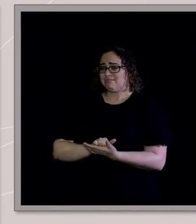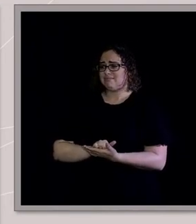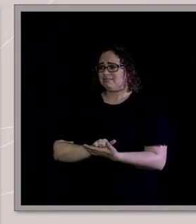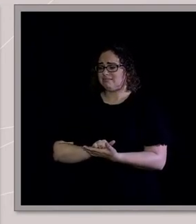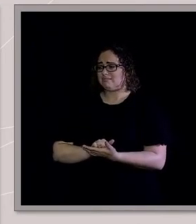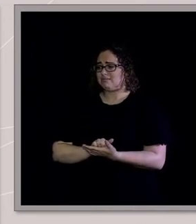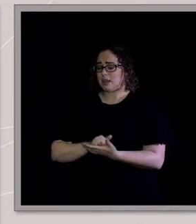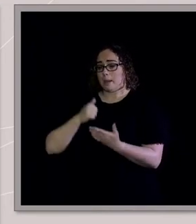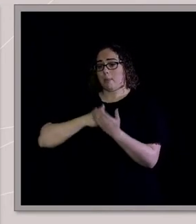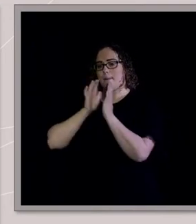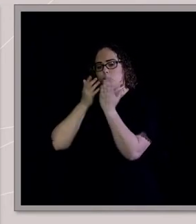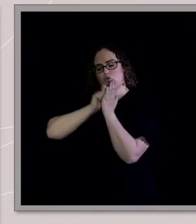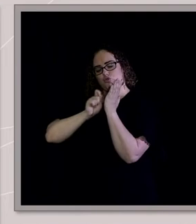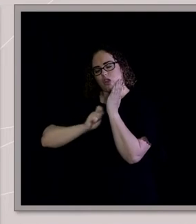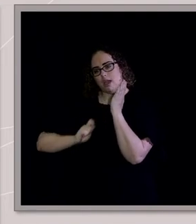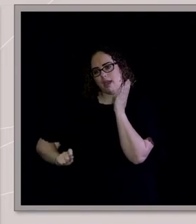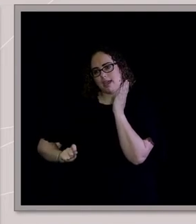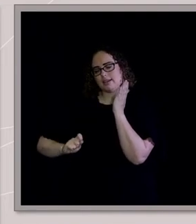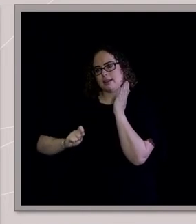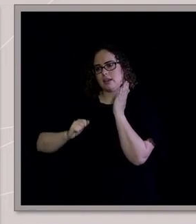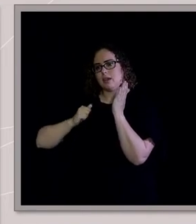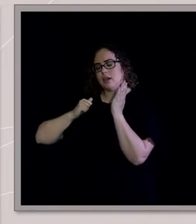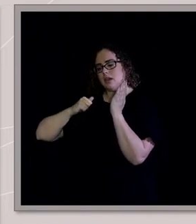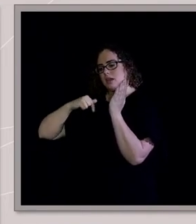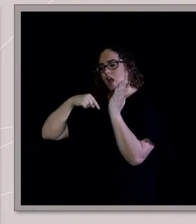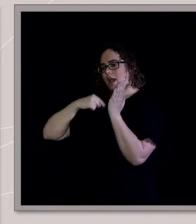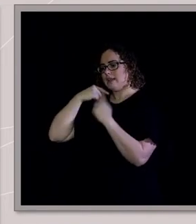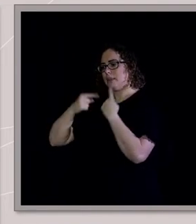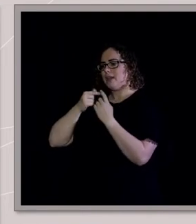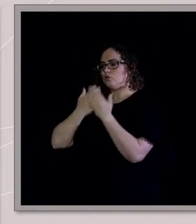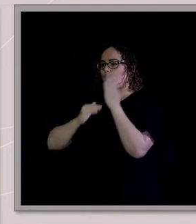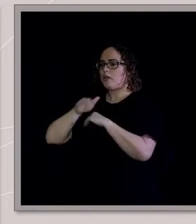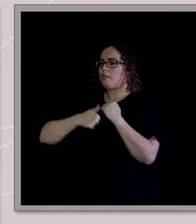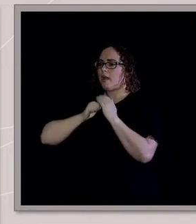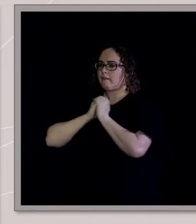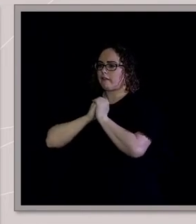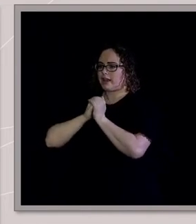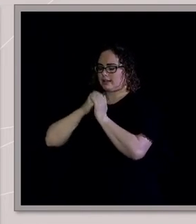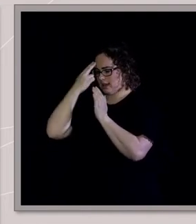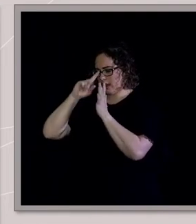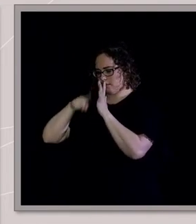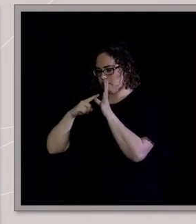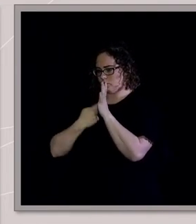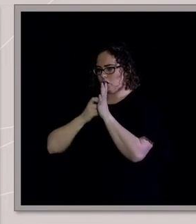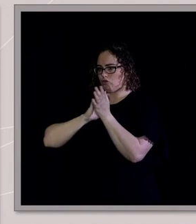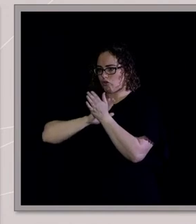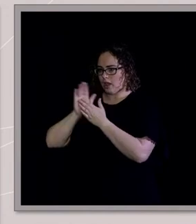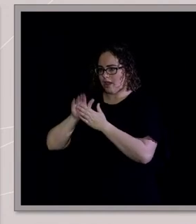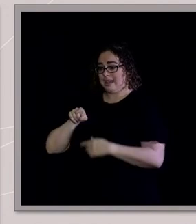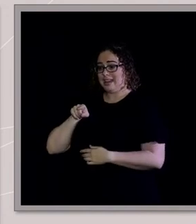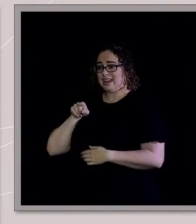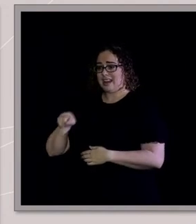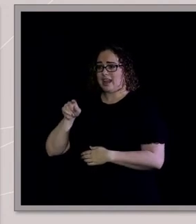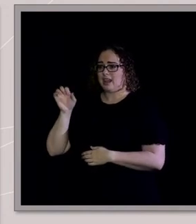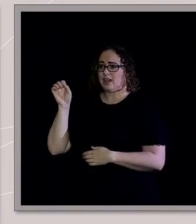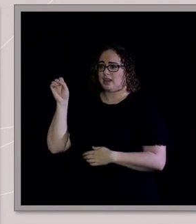I write about in the book, friend of ours, Jarrah, and he, um, he made the mistake of getting a blow job in year